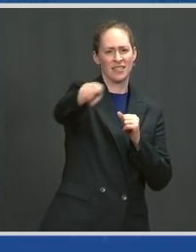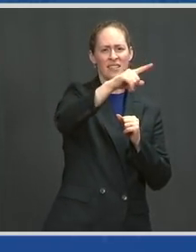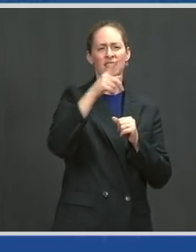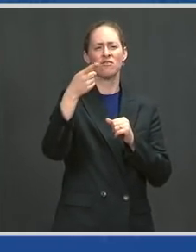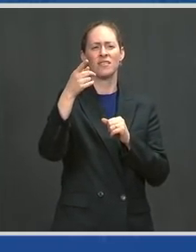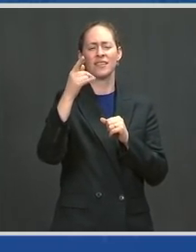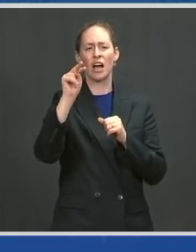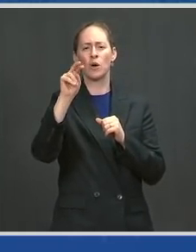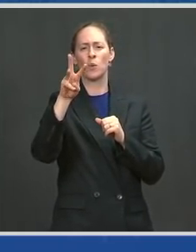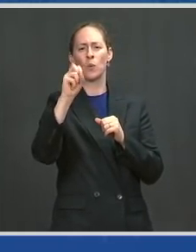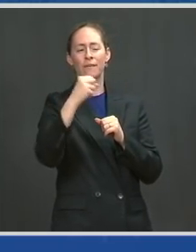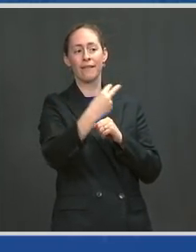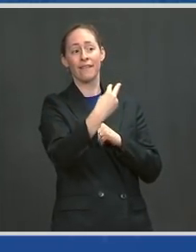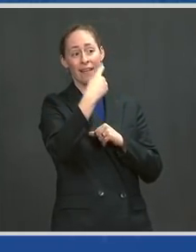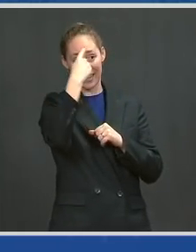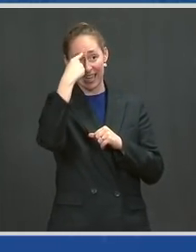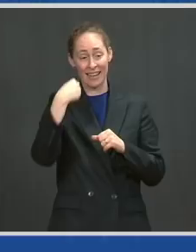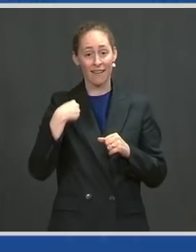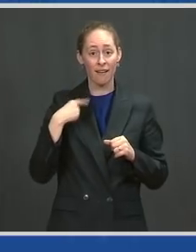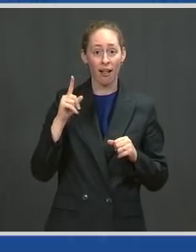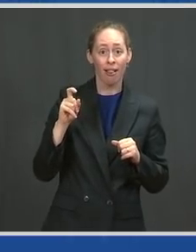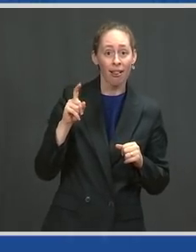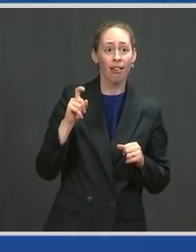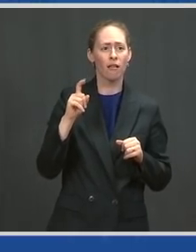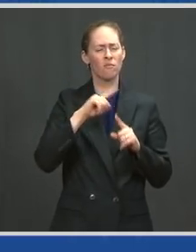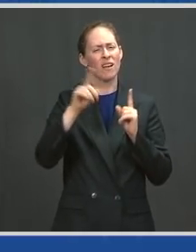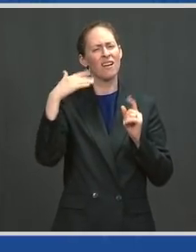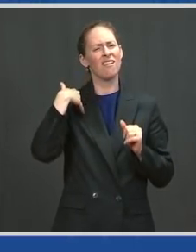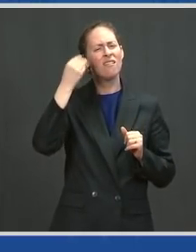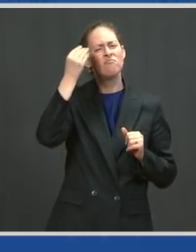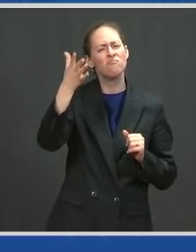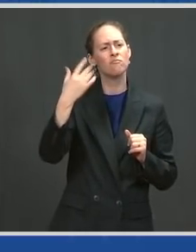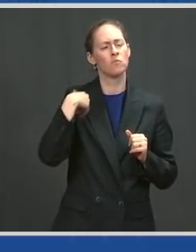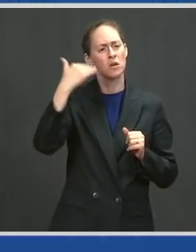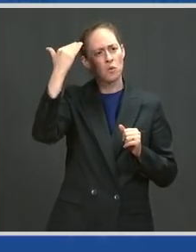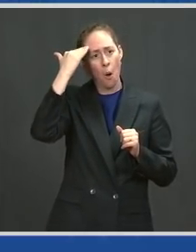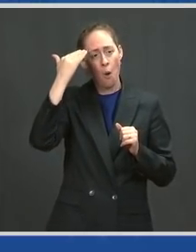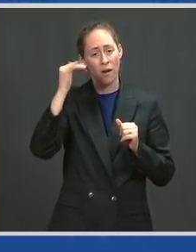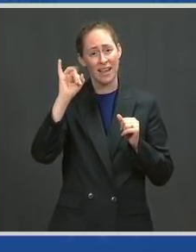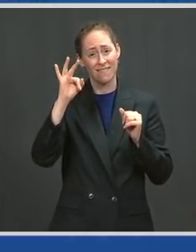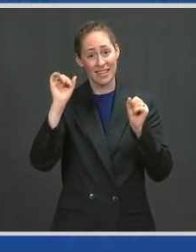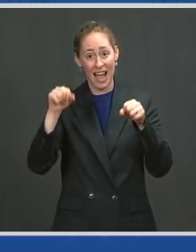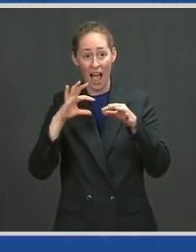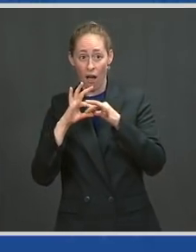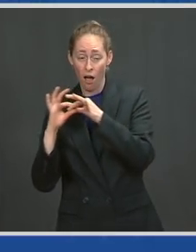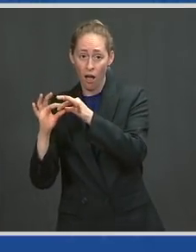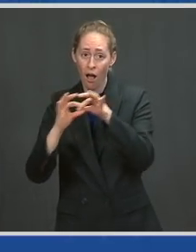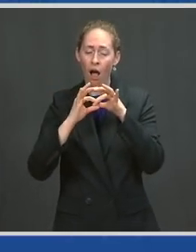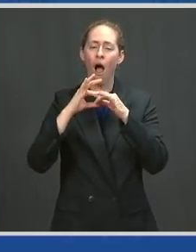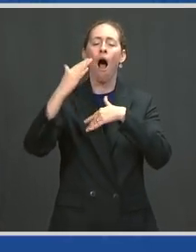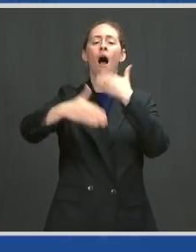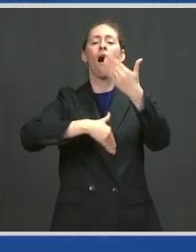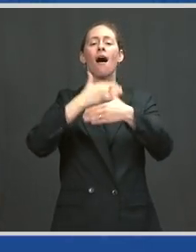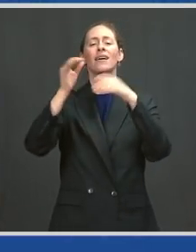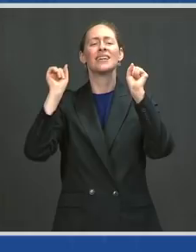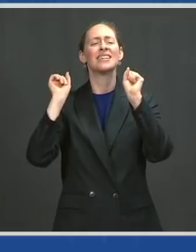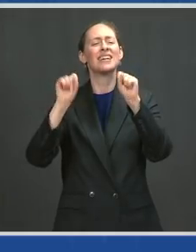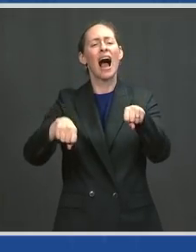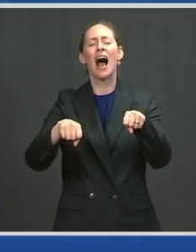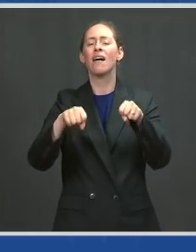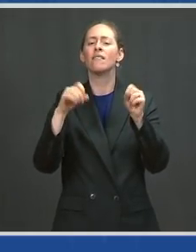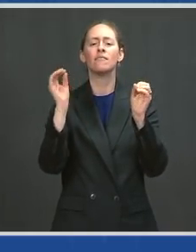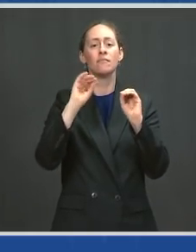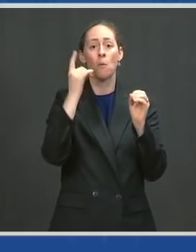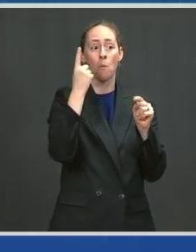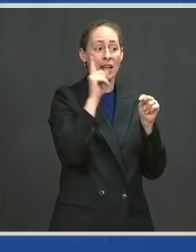— there's nothing we cannot accomplish if we do it together. I really believe that. Nothing. Nothing, nothing we've ever set